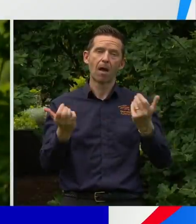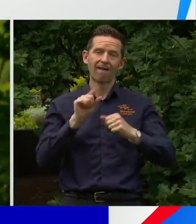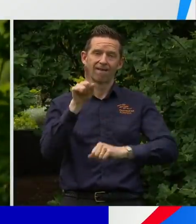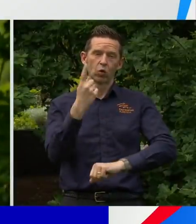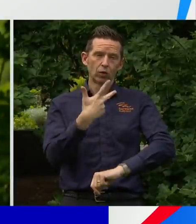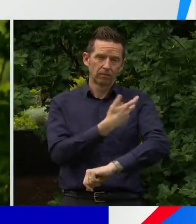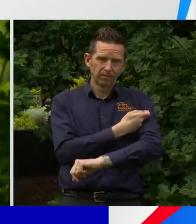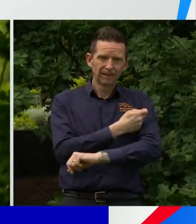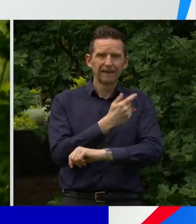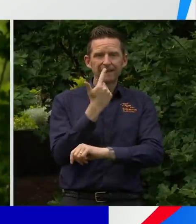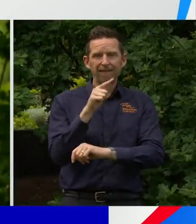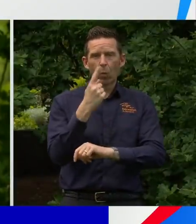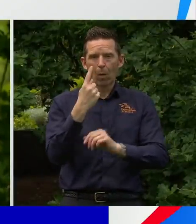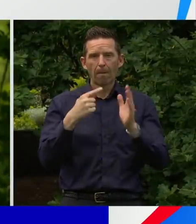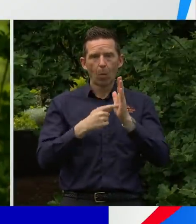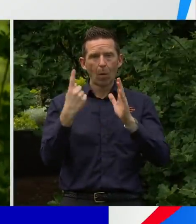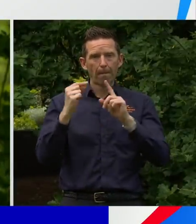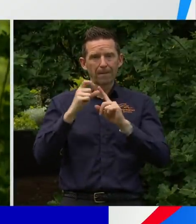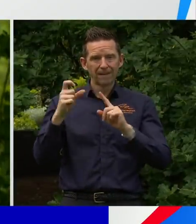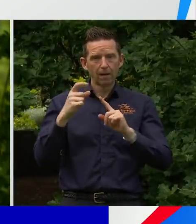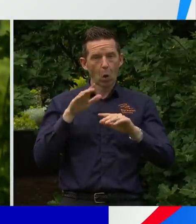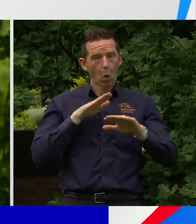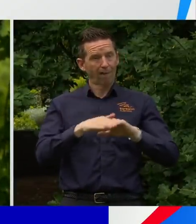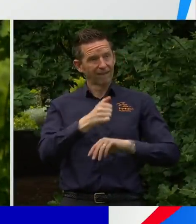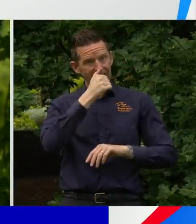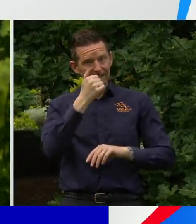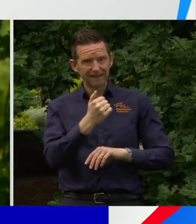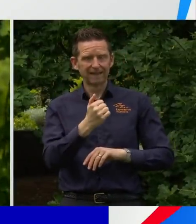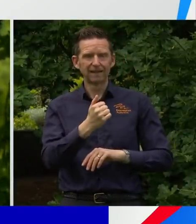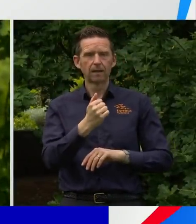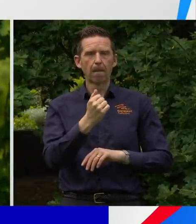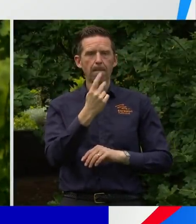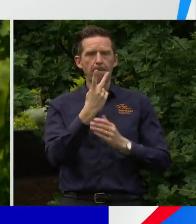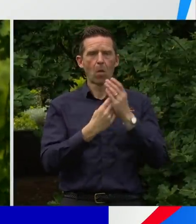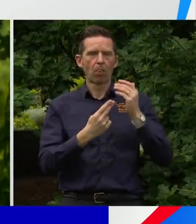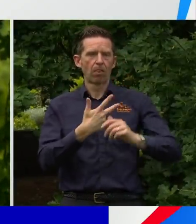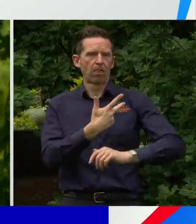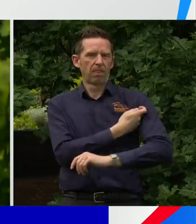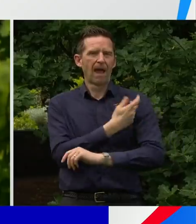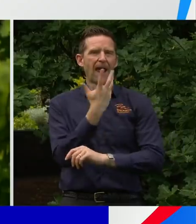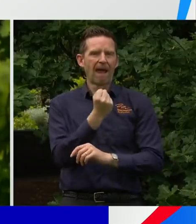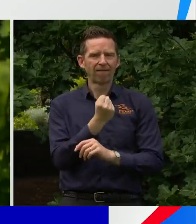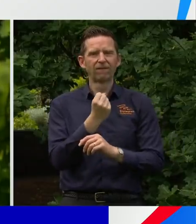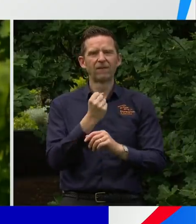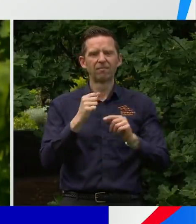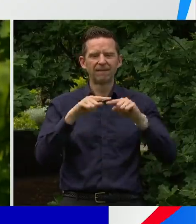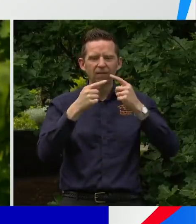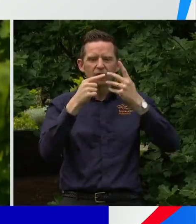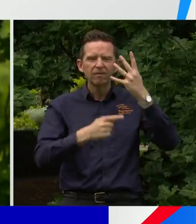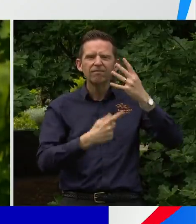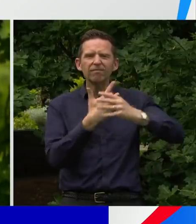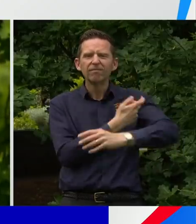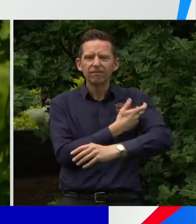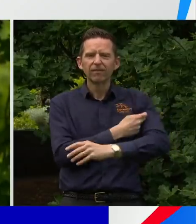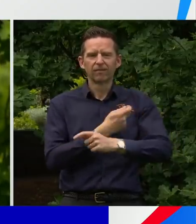.1% of Victorians aged over 16 are fully protected by one of the COVID-19 vaccines. That's why today we